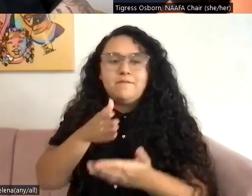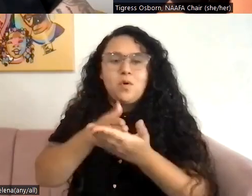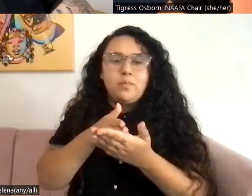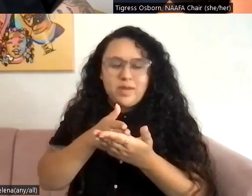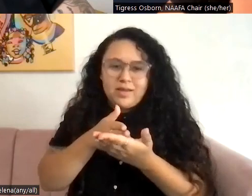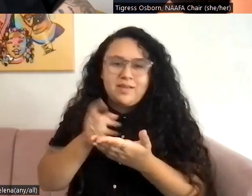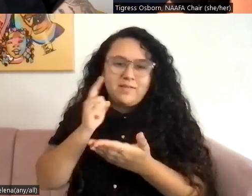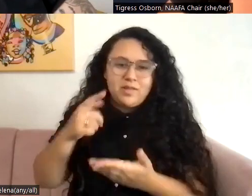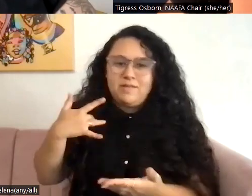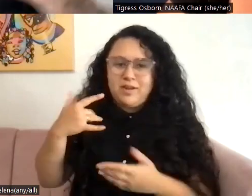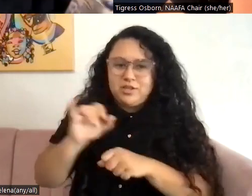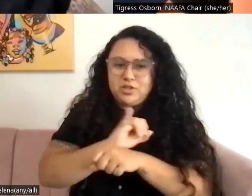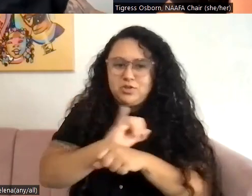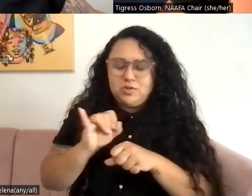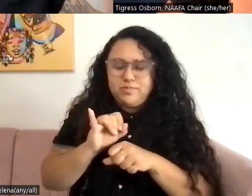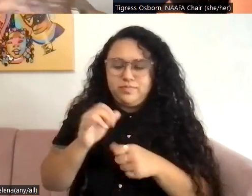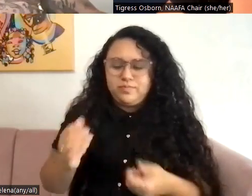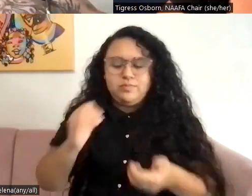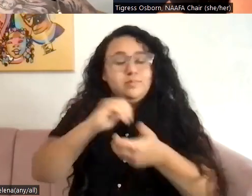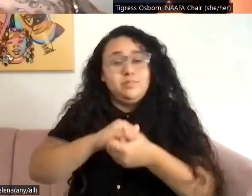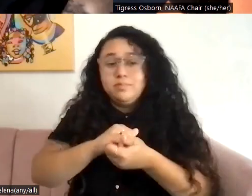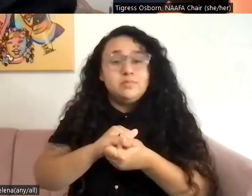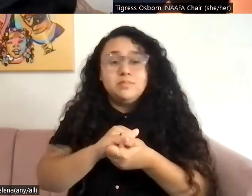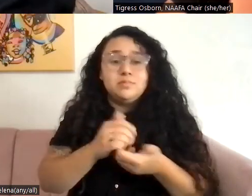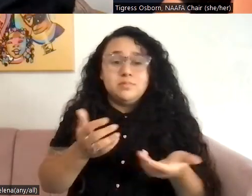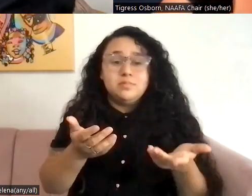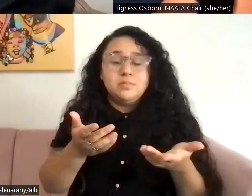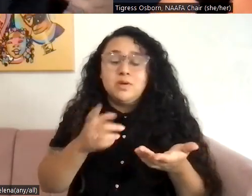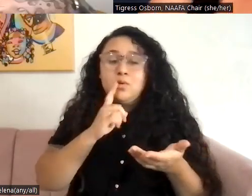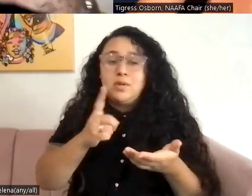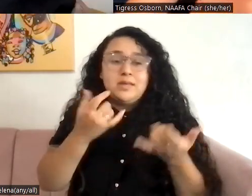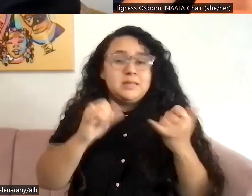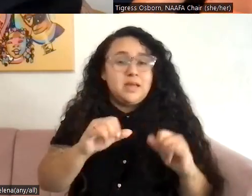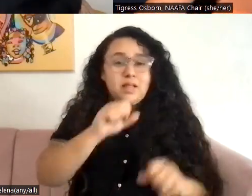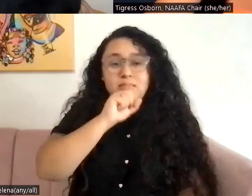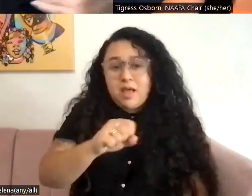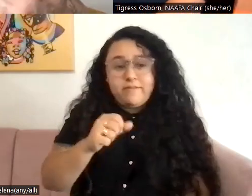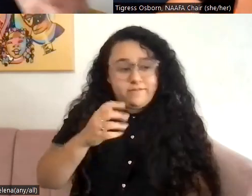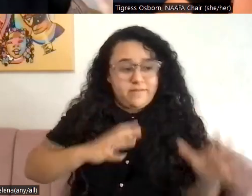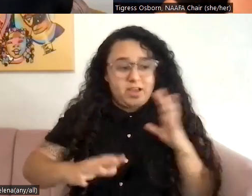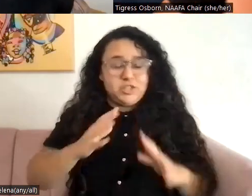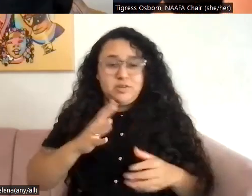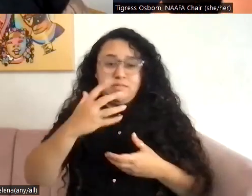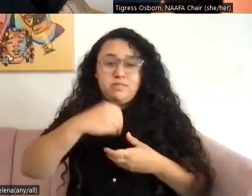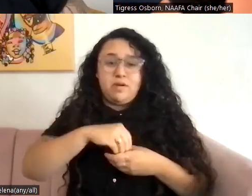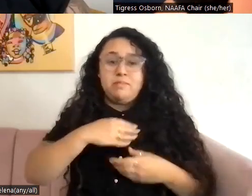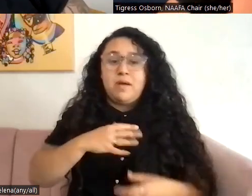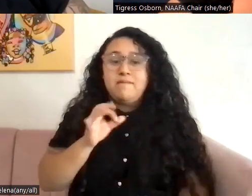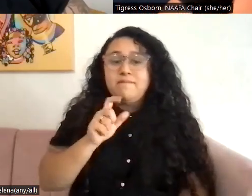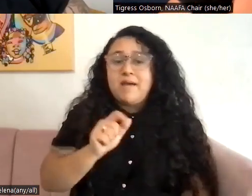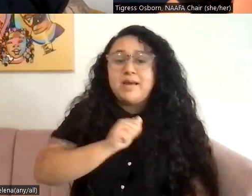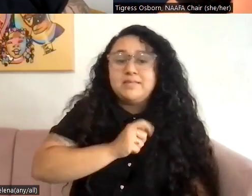hand. And so it was like, I still love fashion. That is part of my fast self-care. part of my liberation. It's how I found,